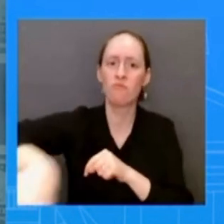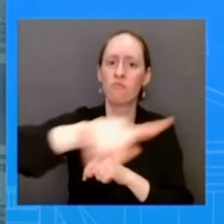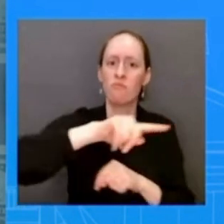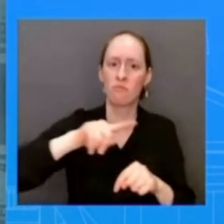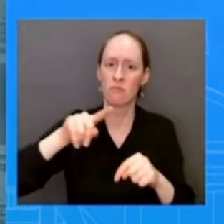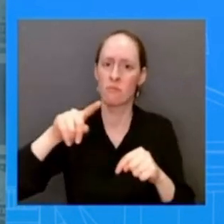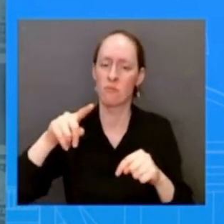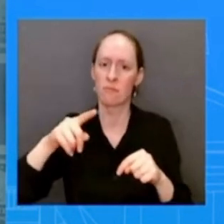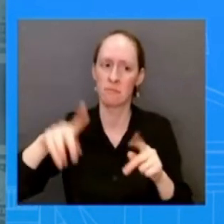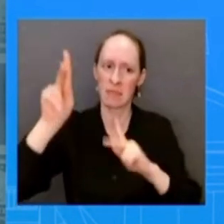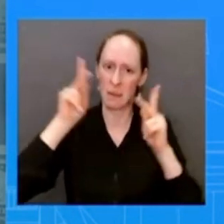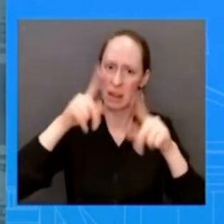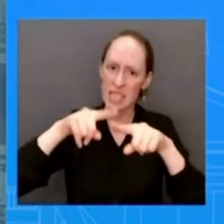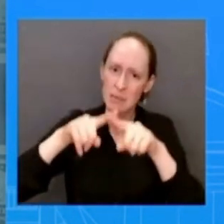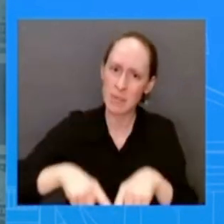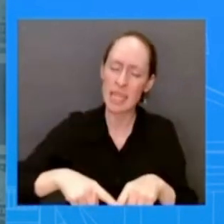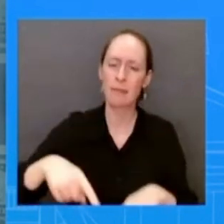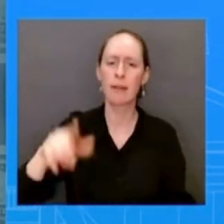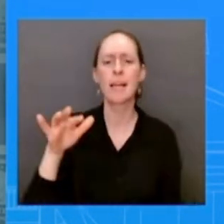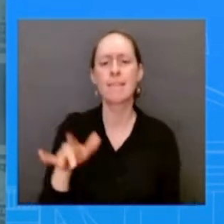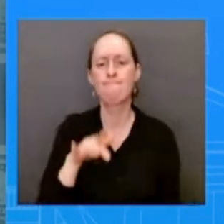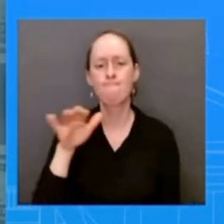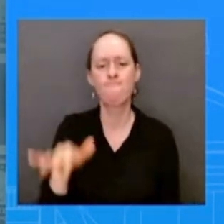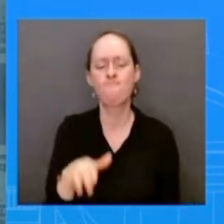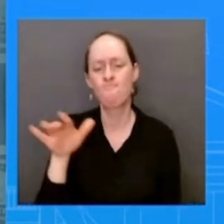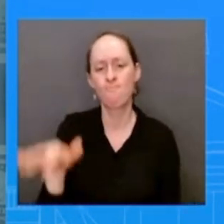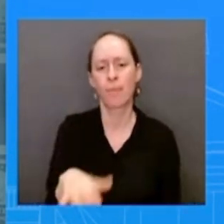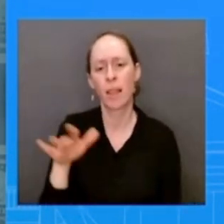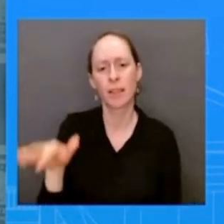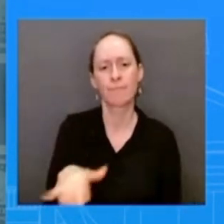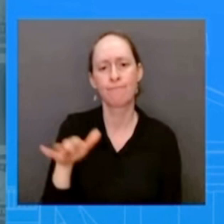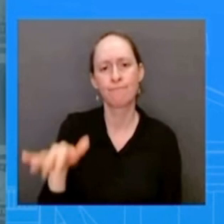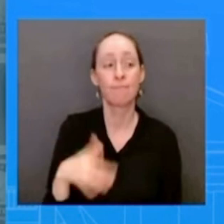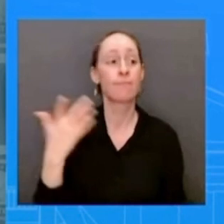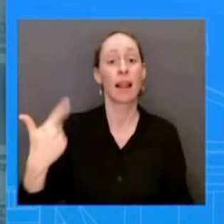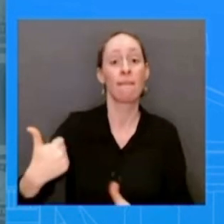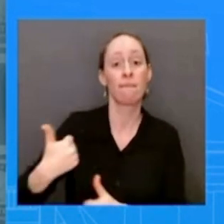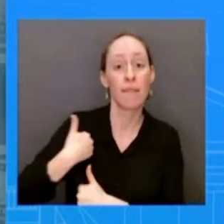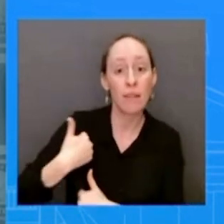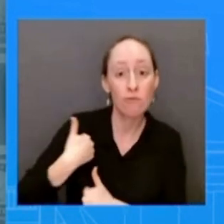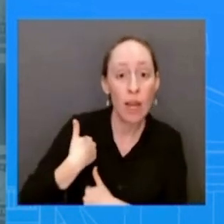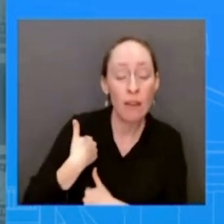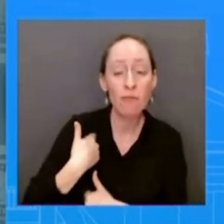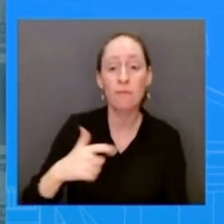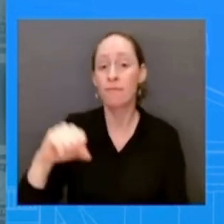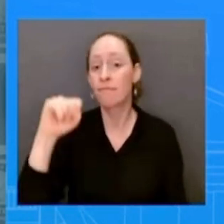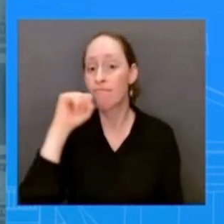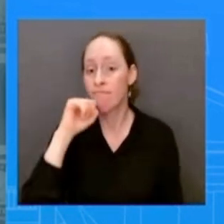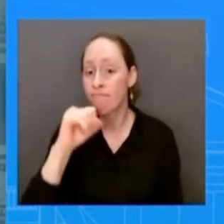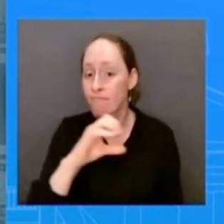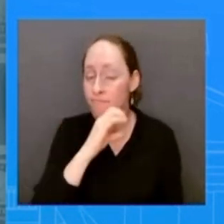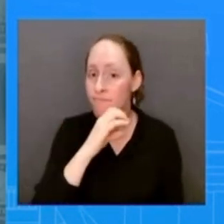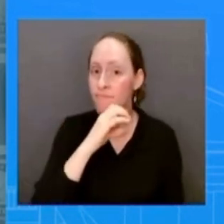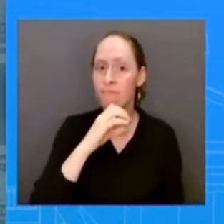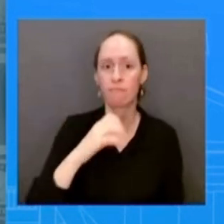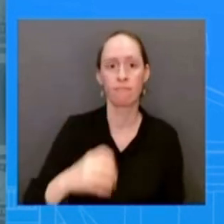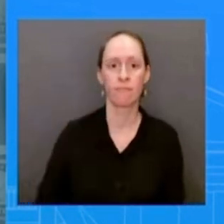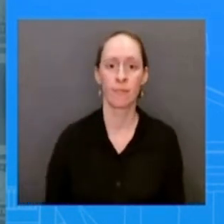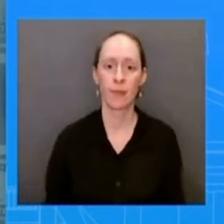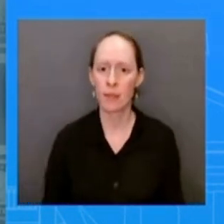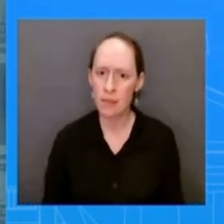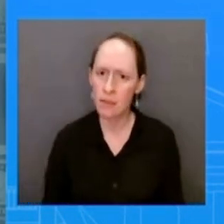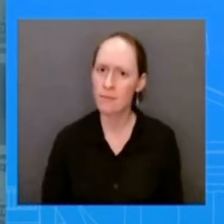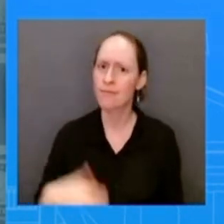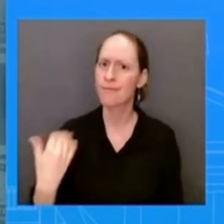you know our seniors and so again we look forward to seeing the to seeing the republicans share their plan uh with the american